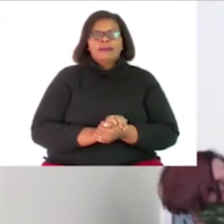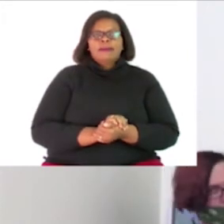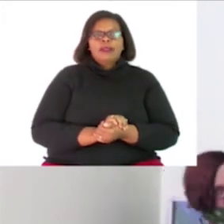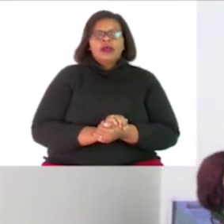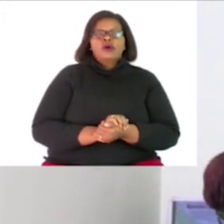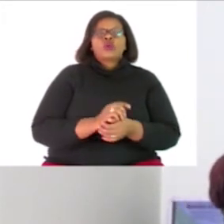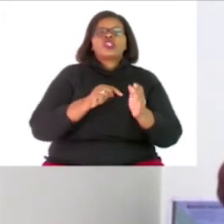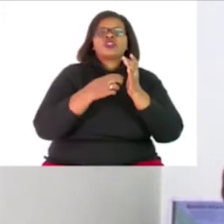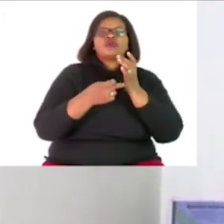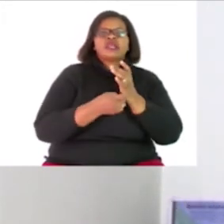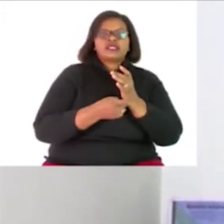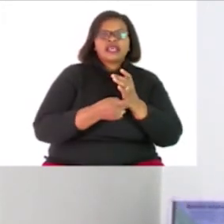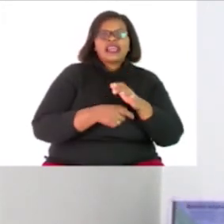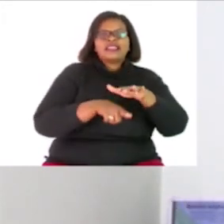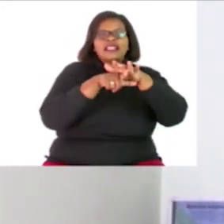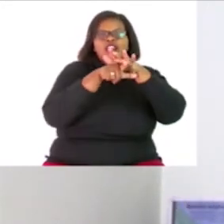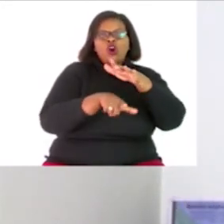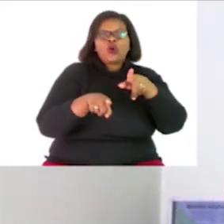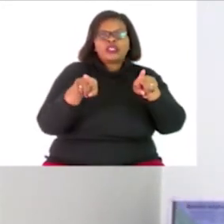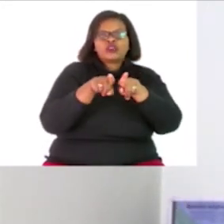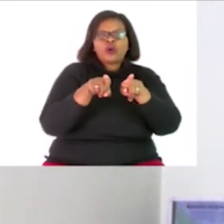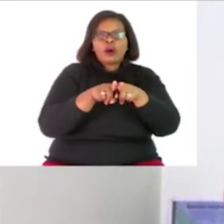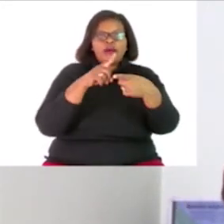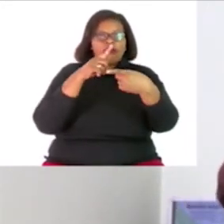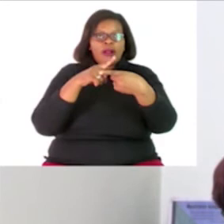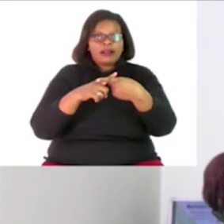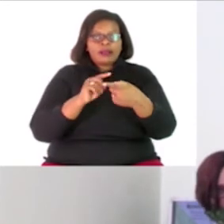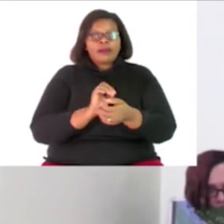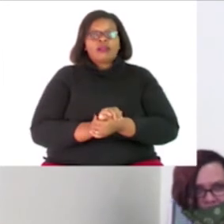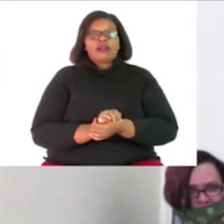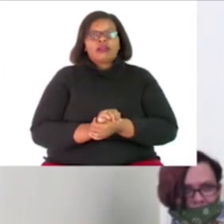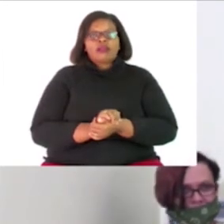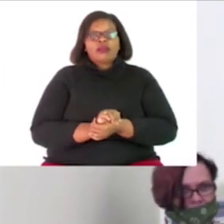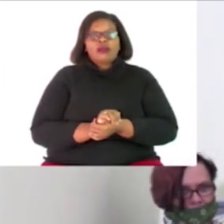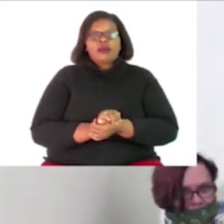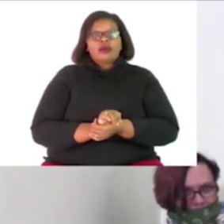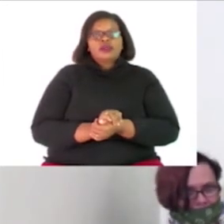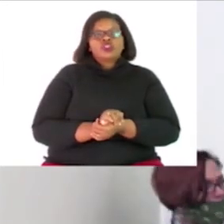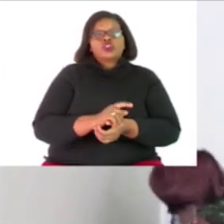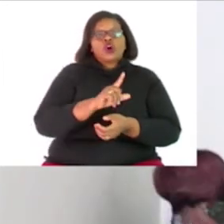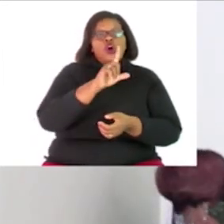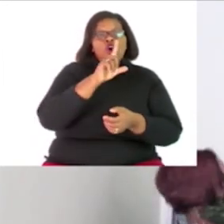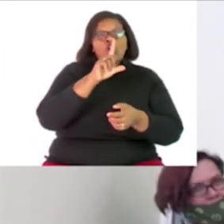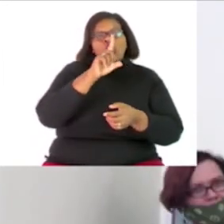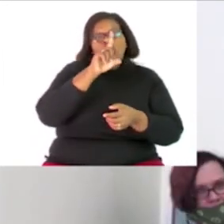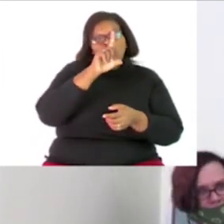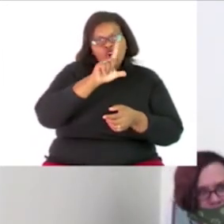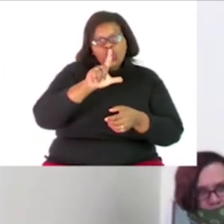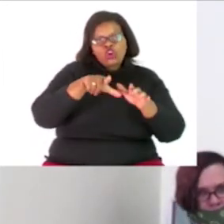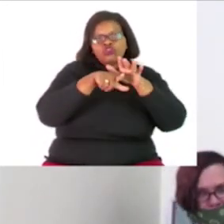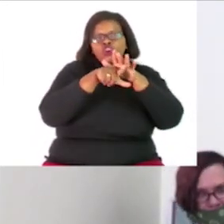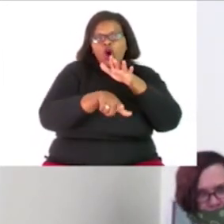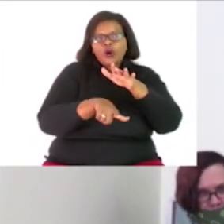said is the lowest common multiple let's revise quickly lowest meaning